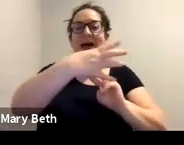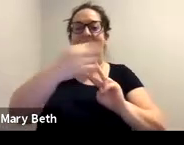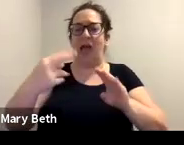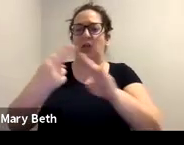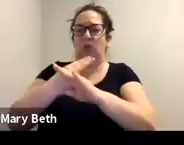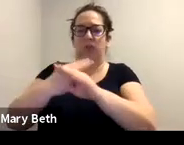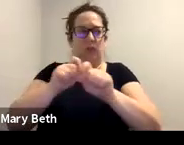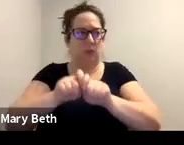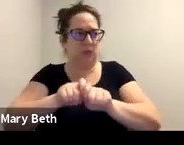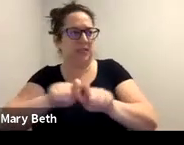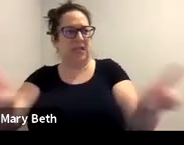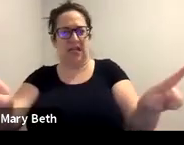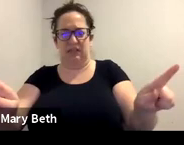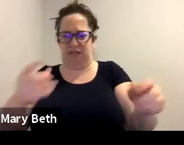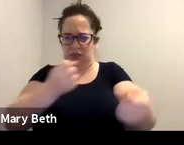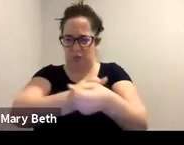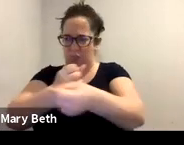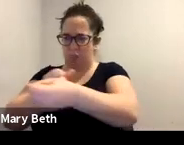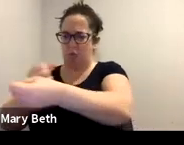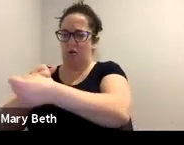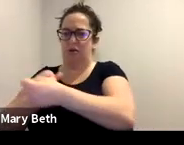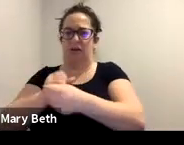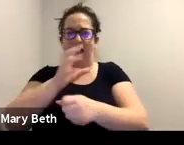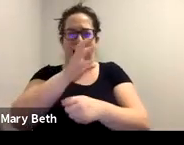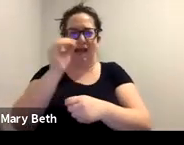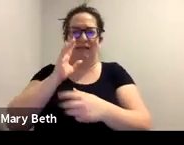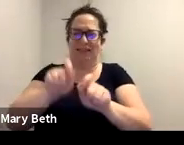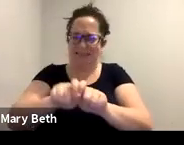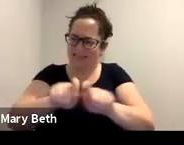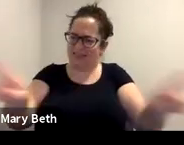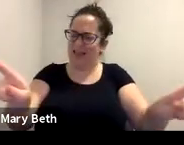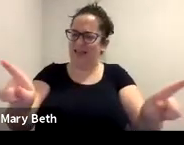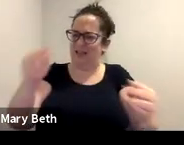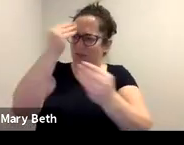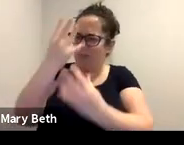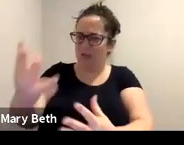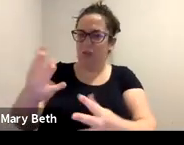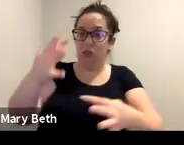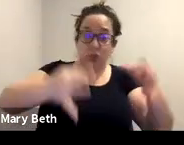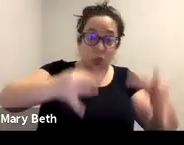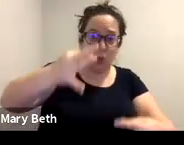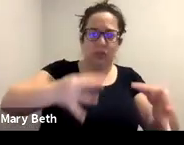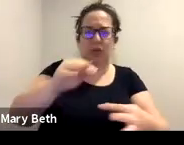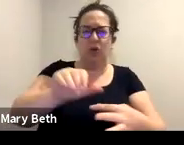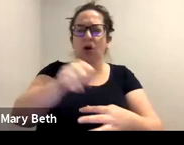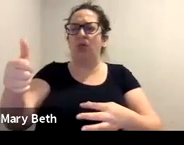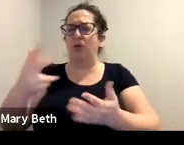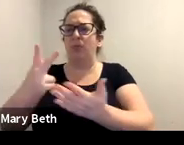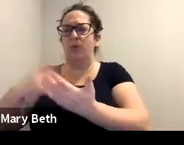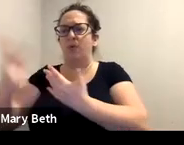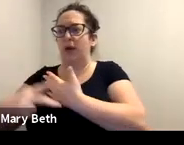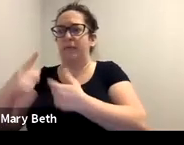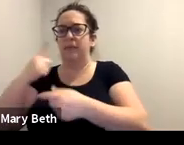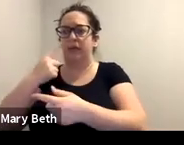courts and law enforcement so that they're better equipped to, um, respond to tech related abuse that